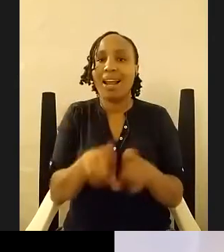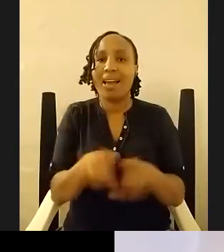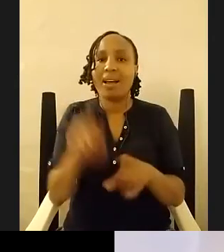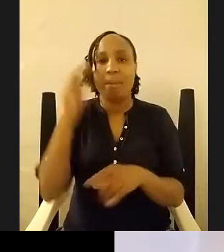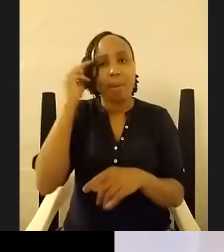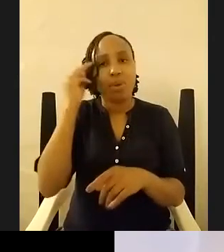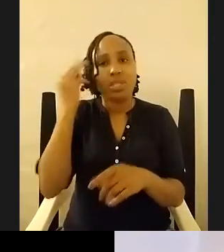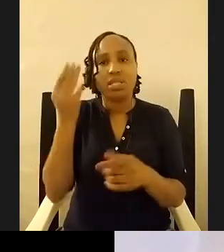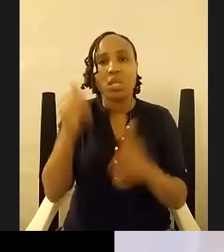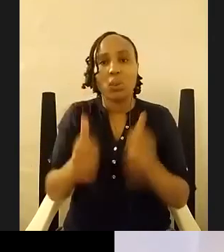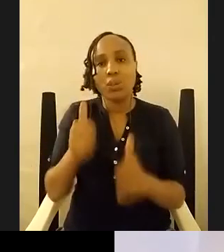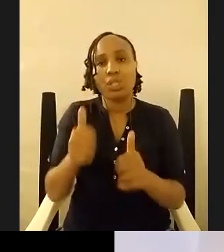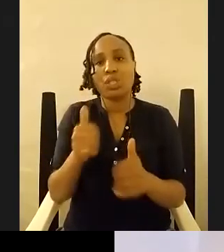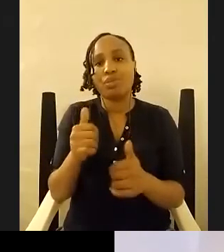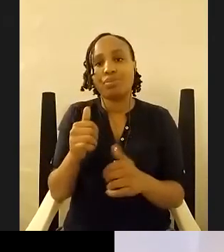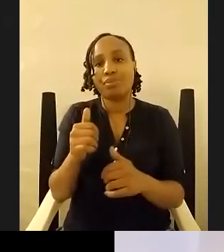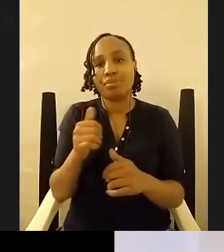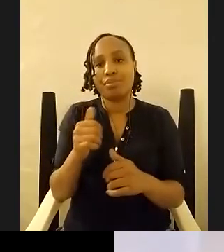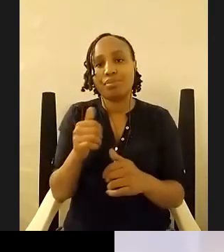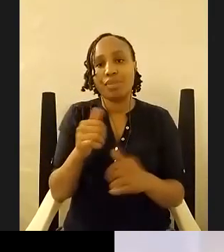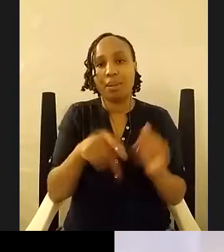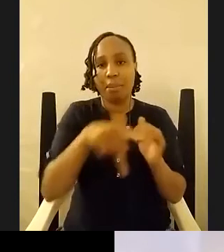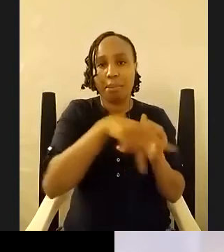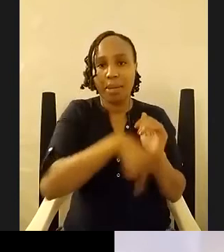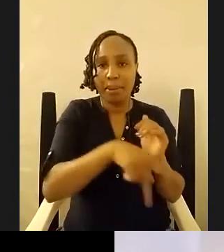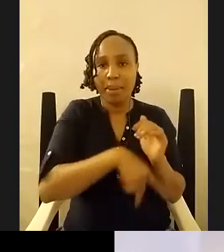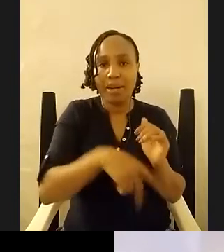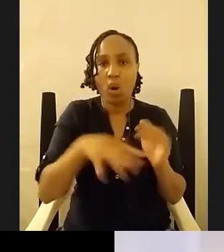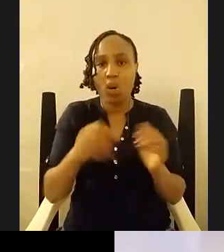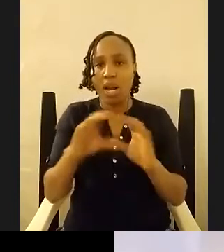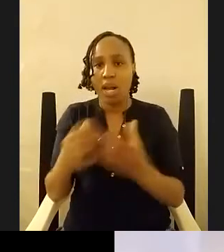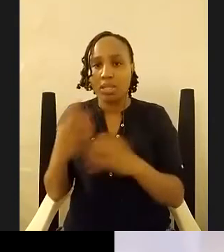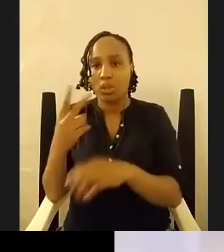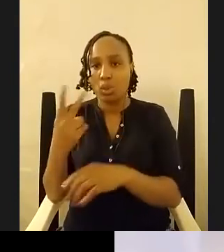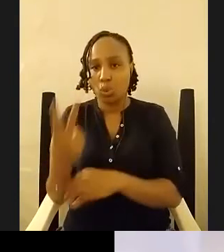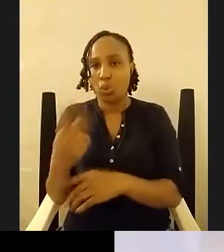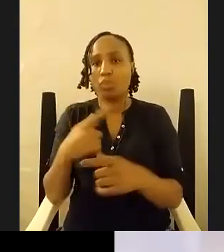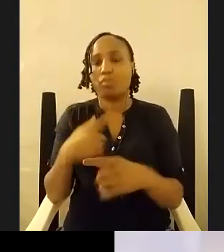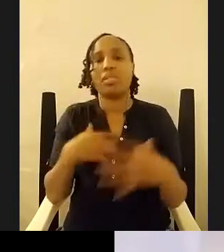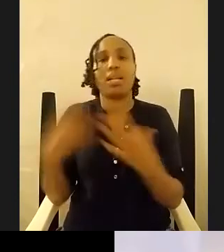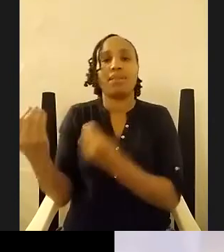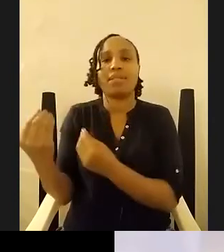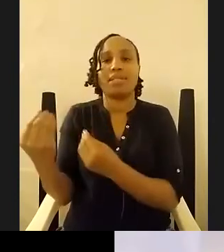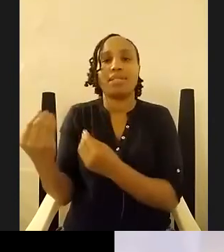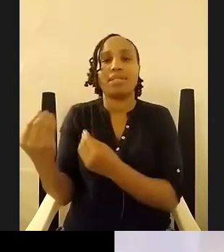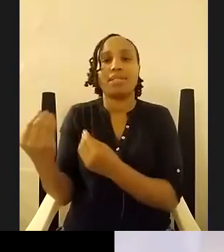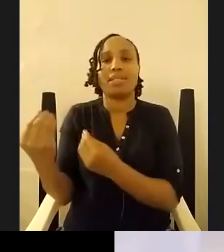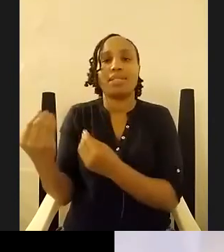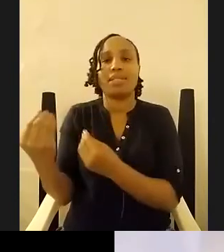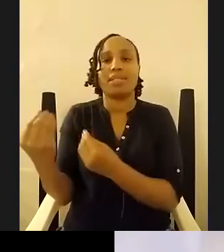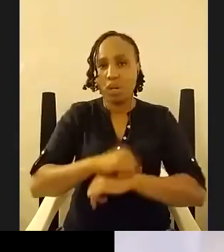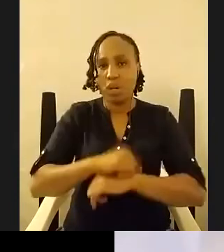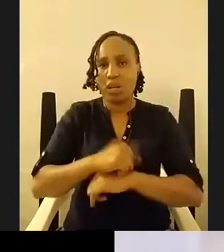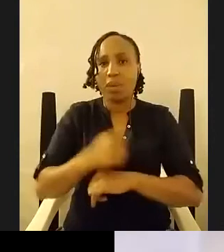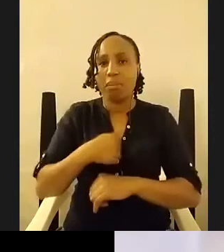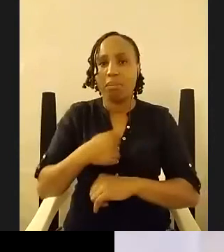pre-primary and standard two is when i left and it's always like a similar high school because i i was also it was the first time that i was